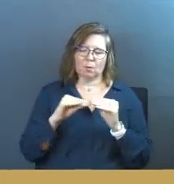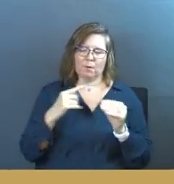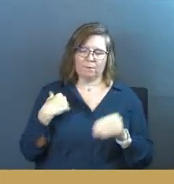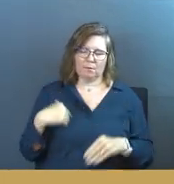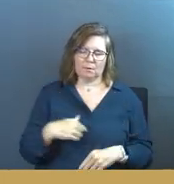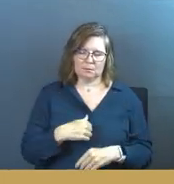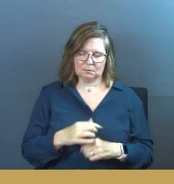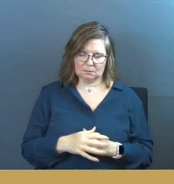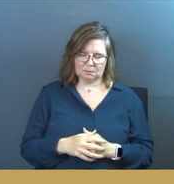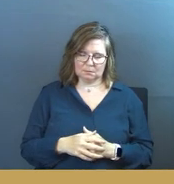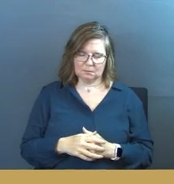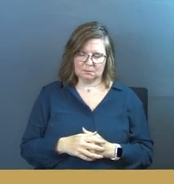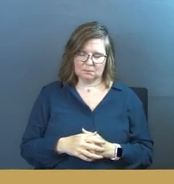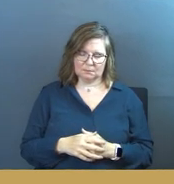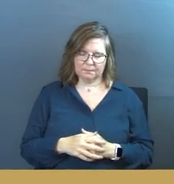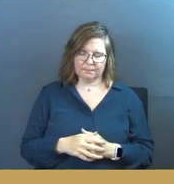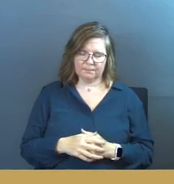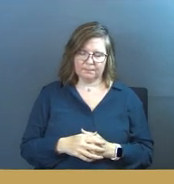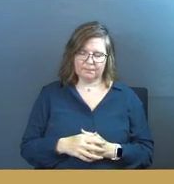for us.